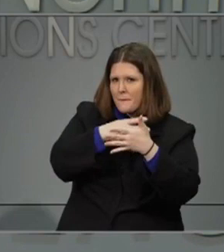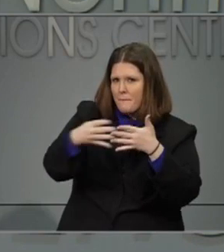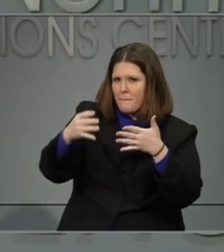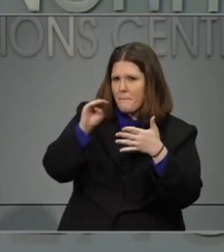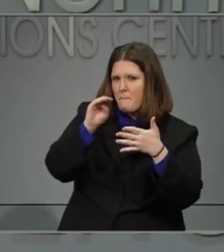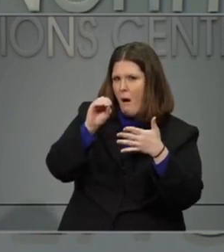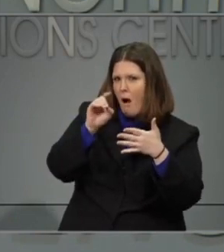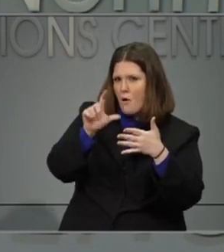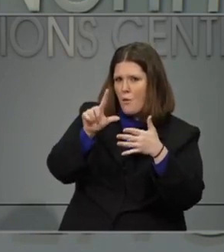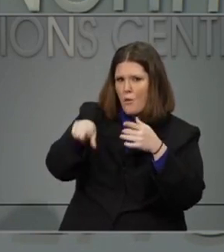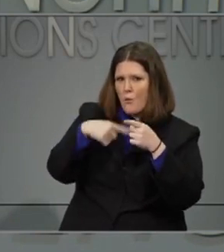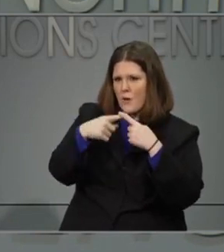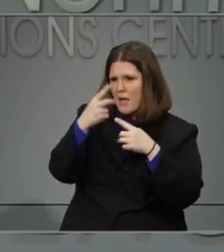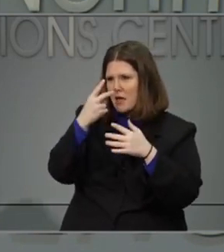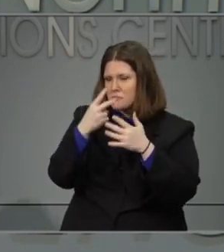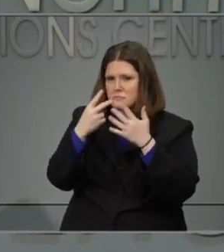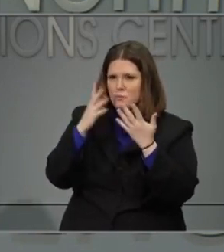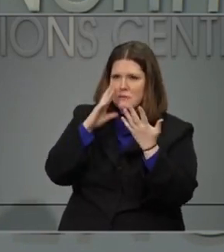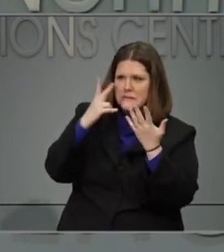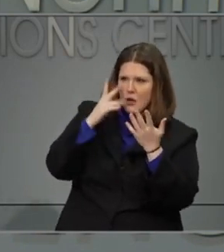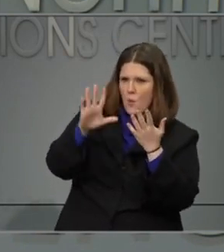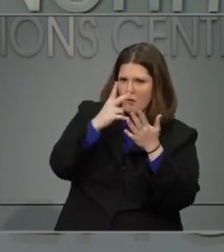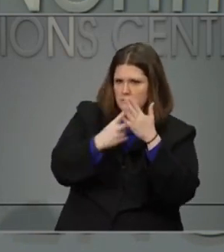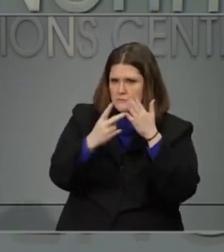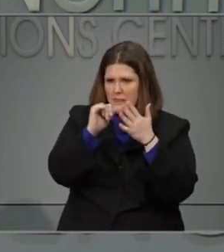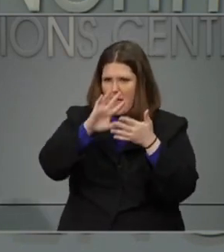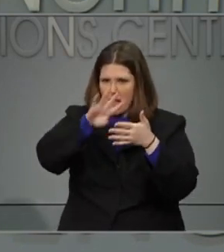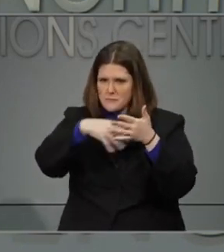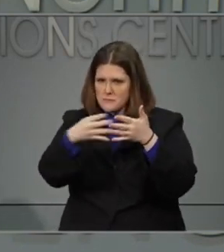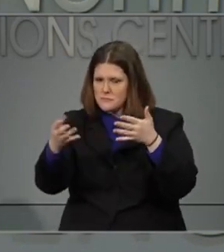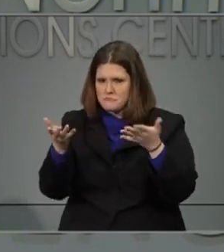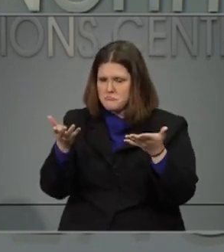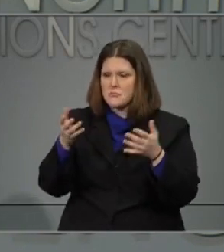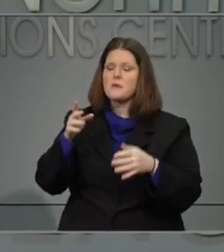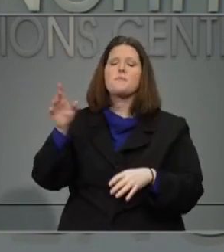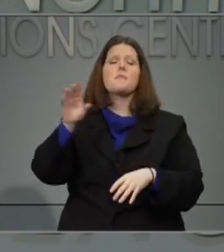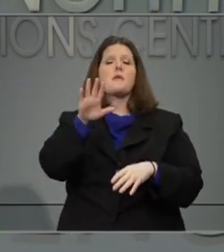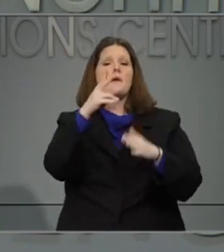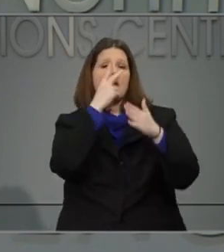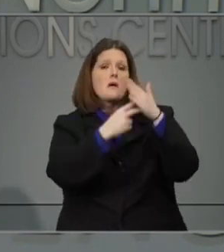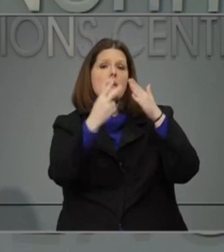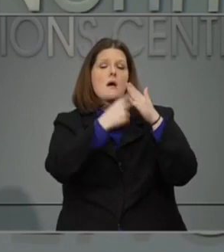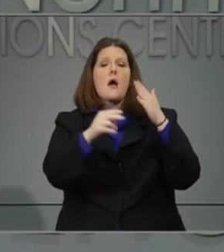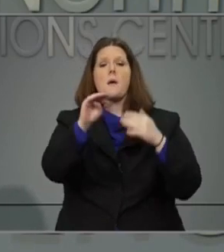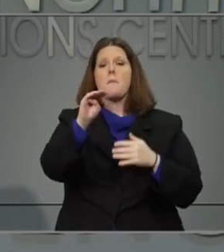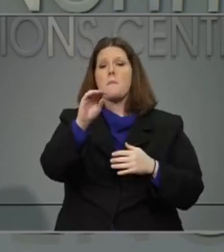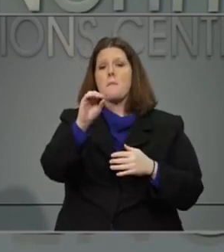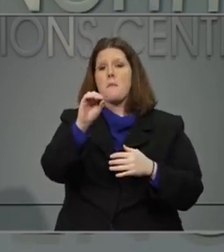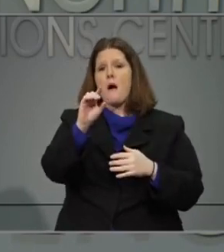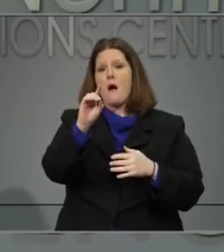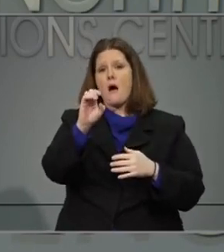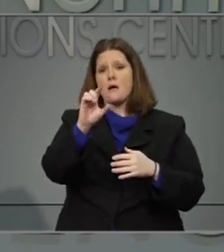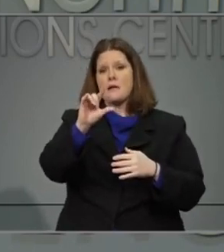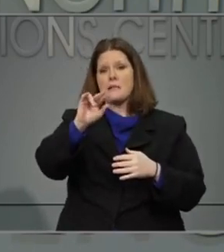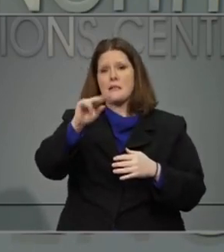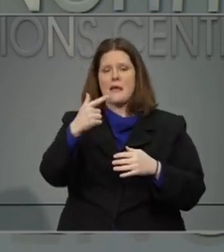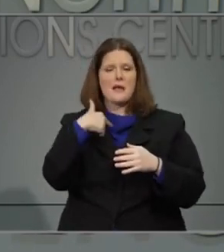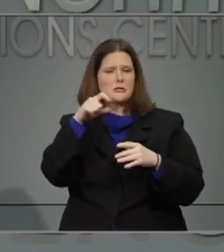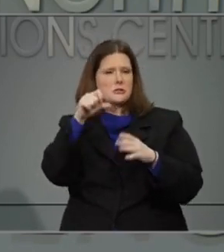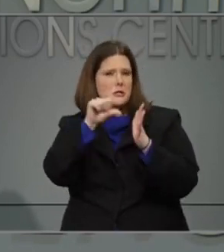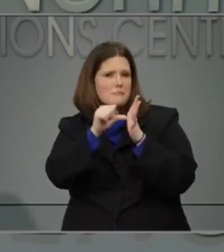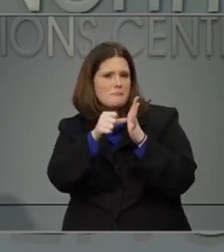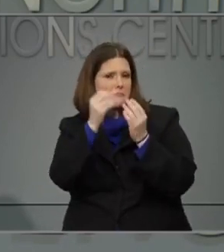will it be based on? One of the things about modeling that I think is important is that